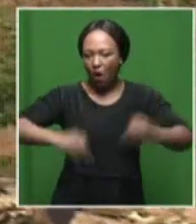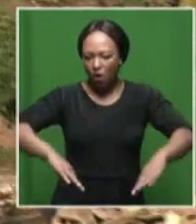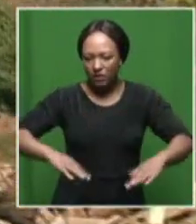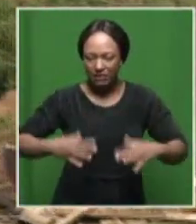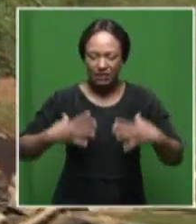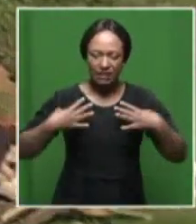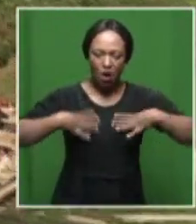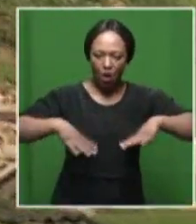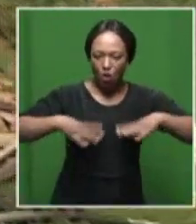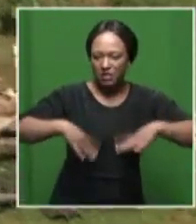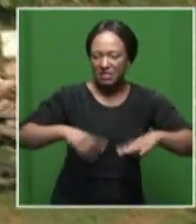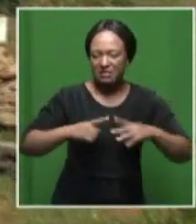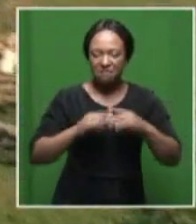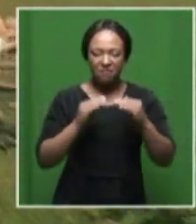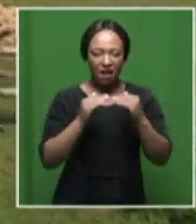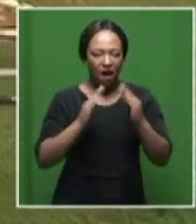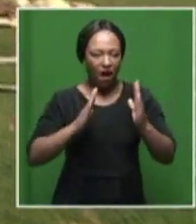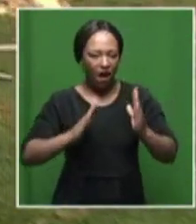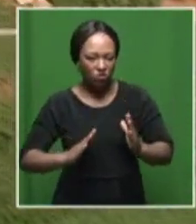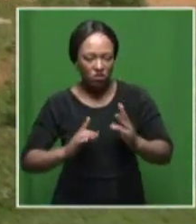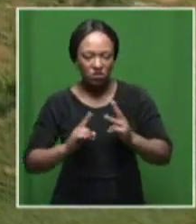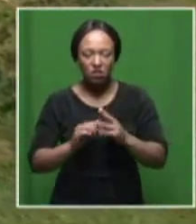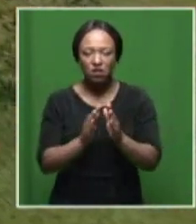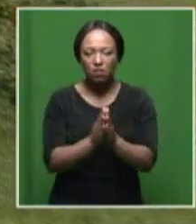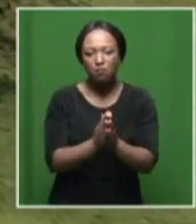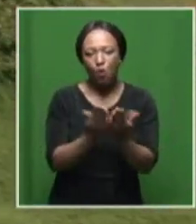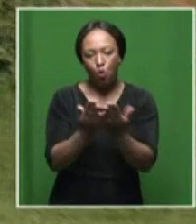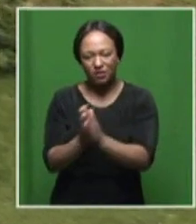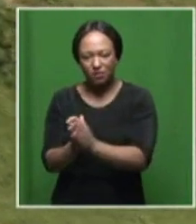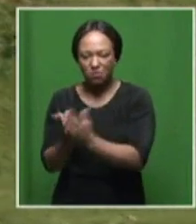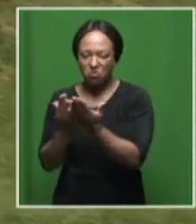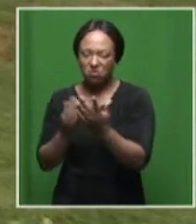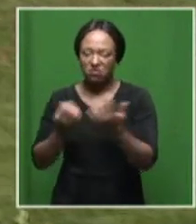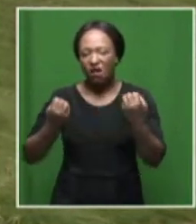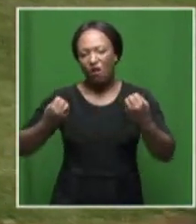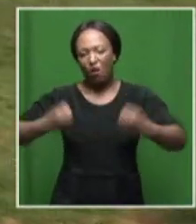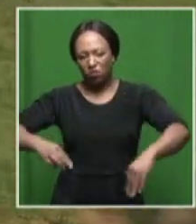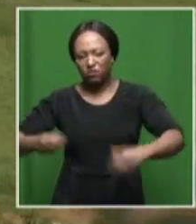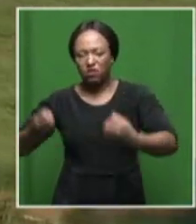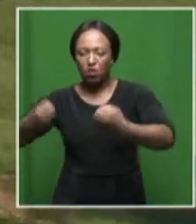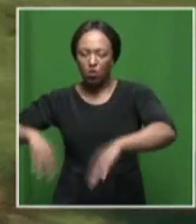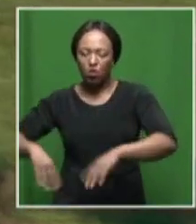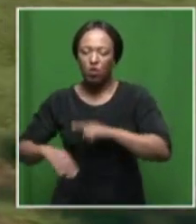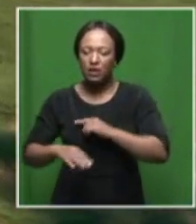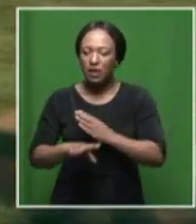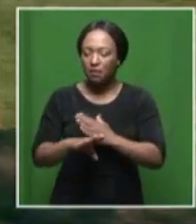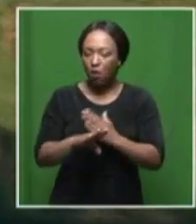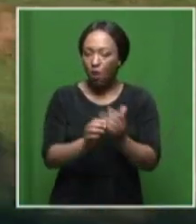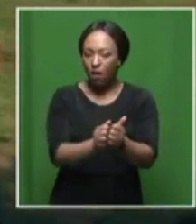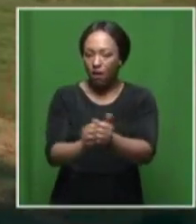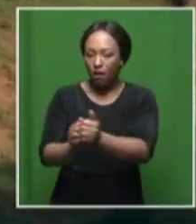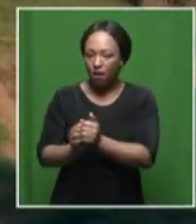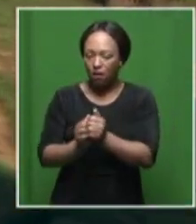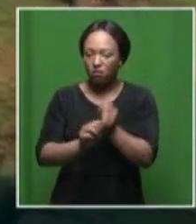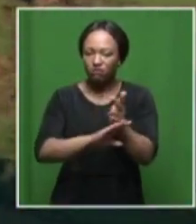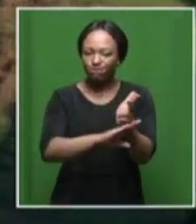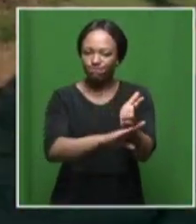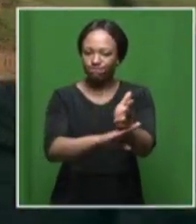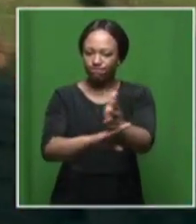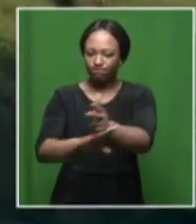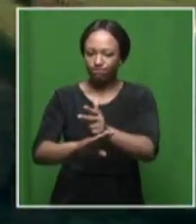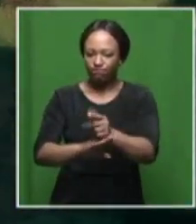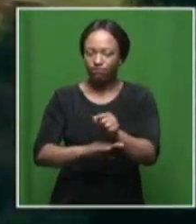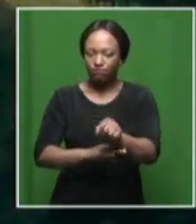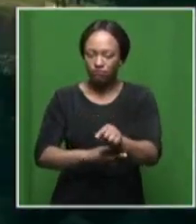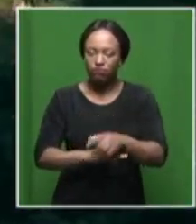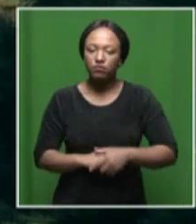they've lost their books and of course i'm going to ask my colleague to just pin around to give us a sense of how the devastation has been so this is